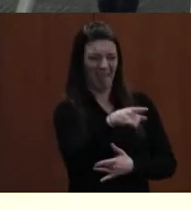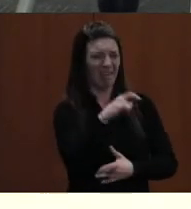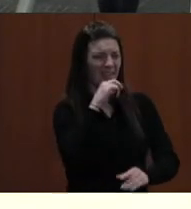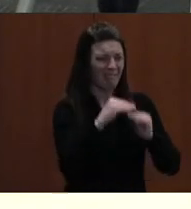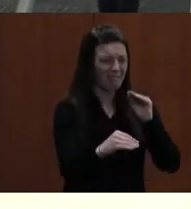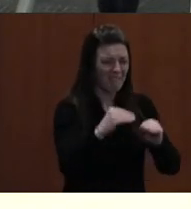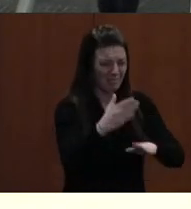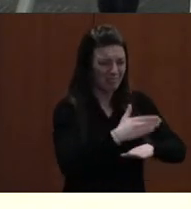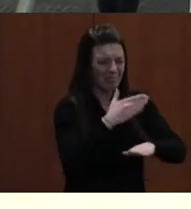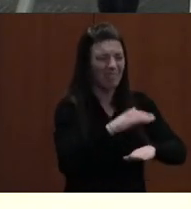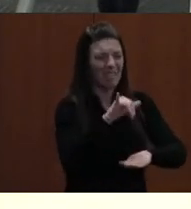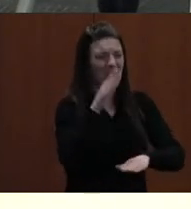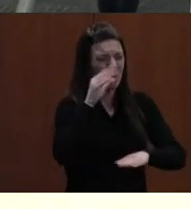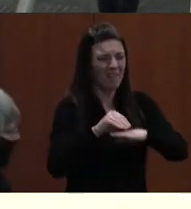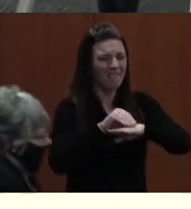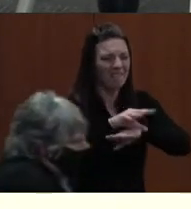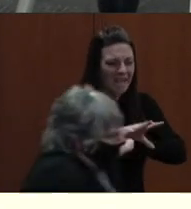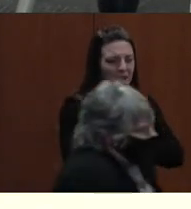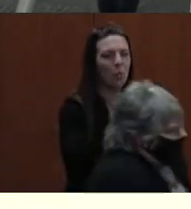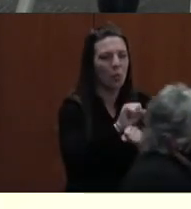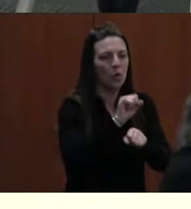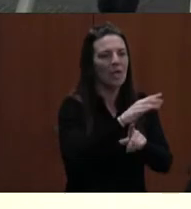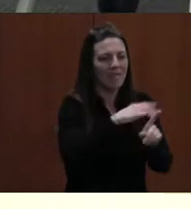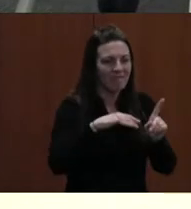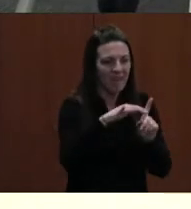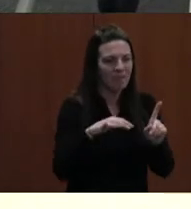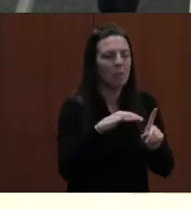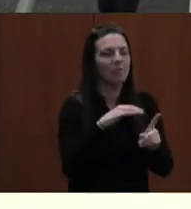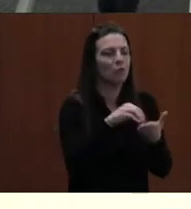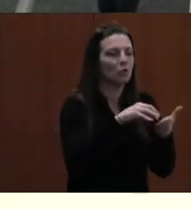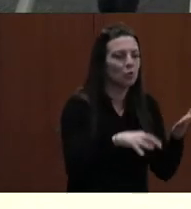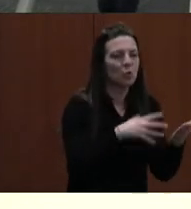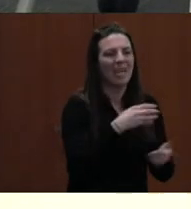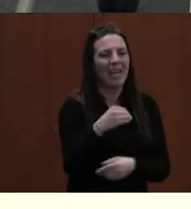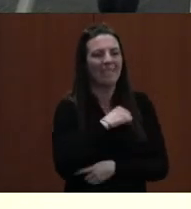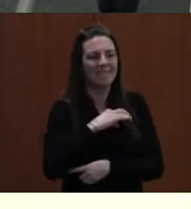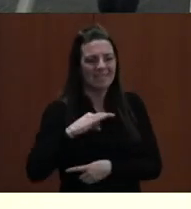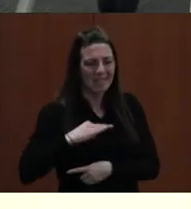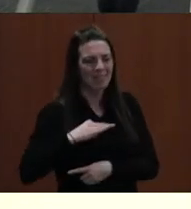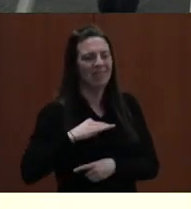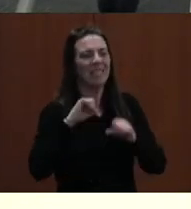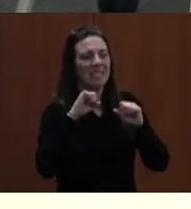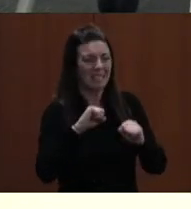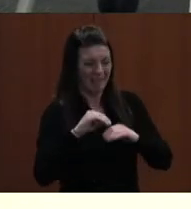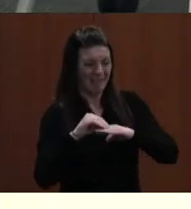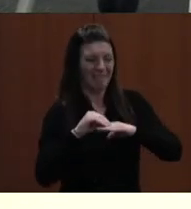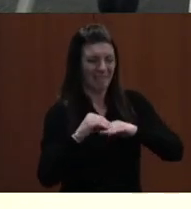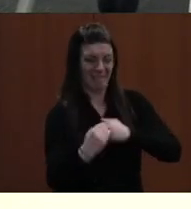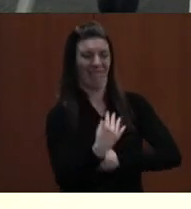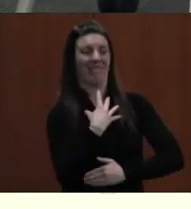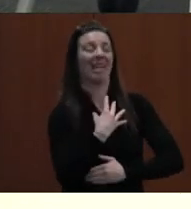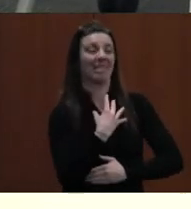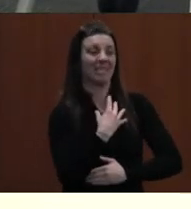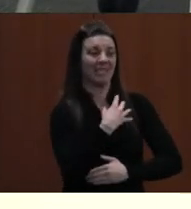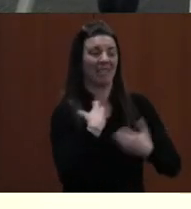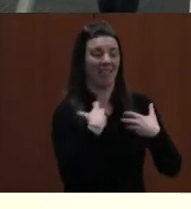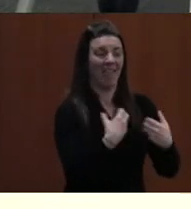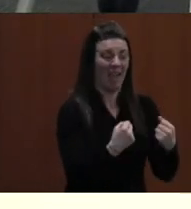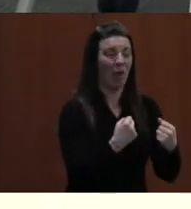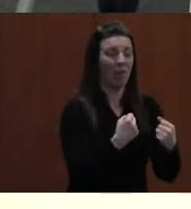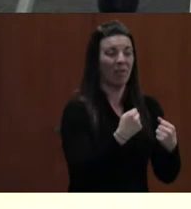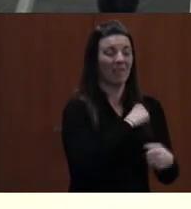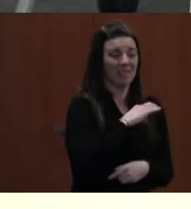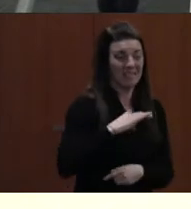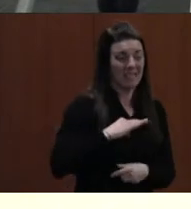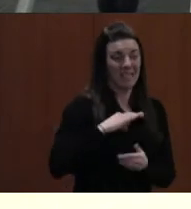learning environment for students, the working environment for staff, and could impact the health of staff and students. The elected board should formally and